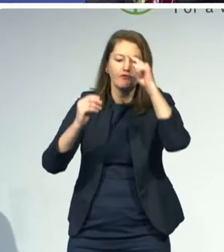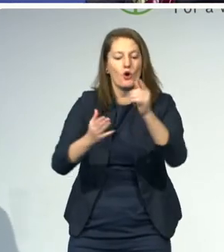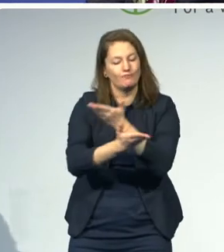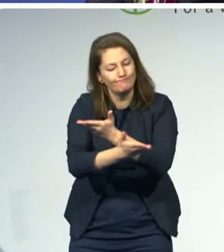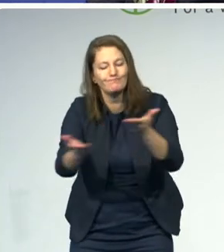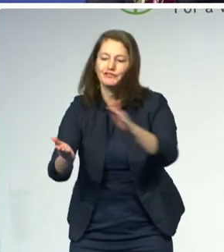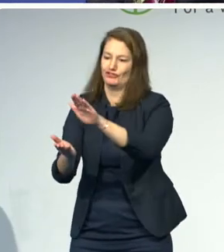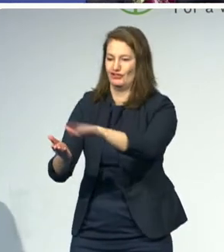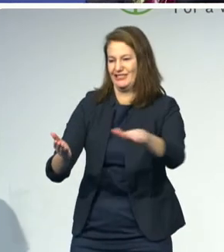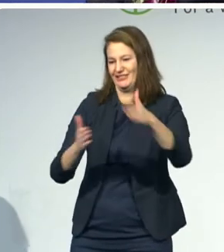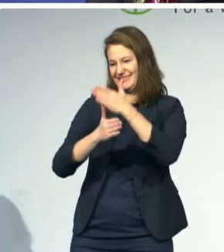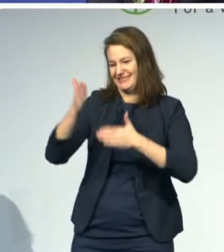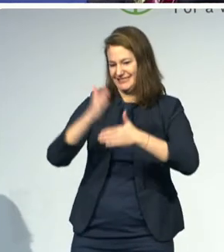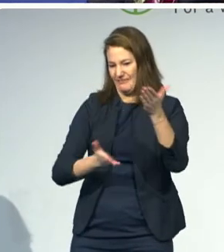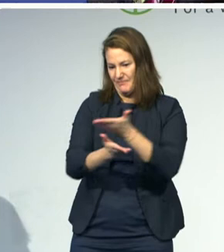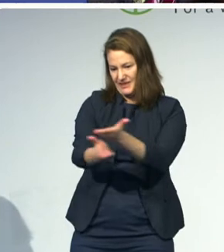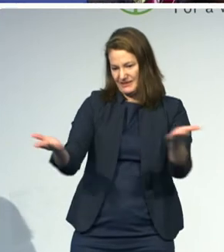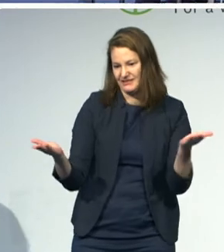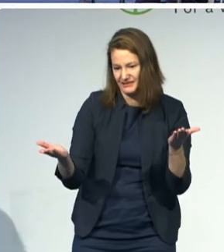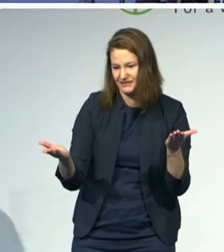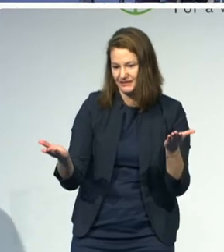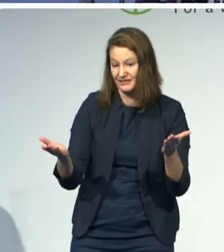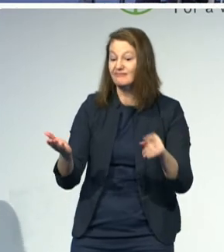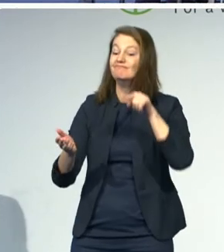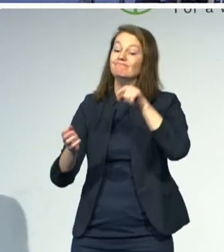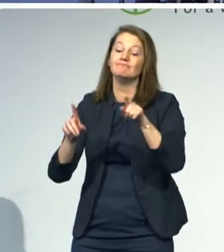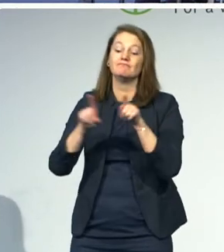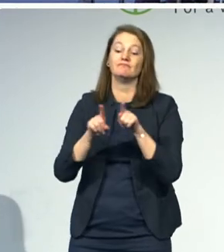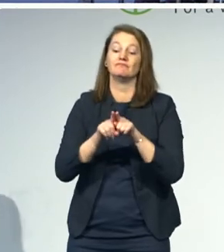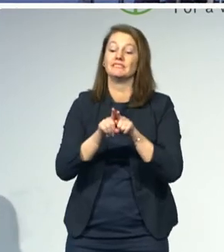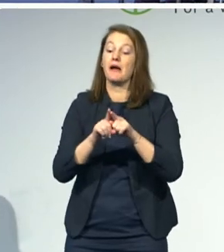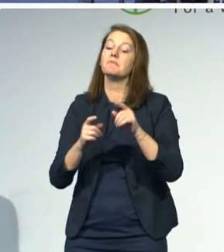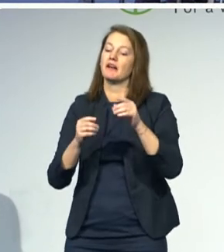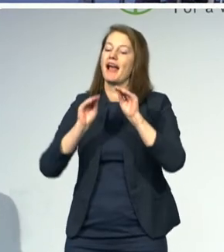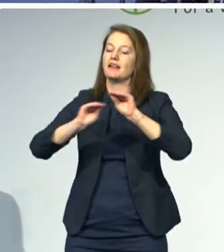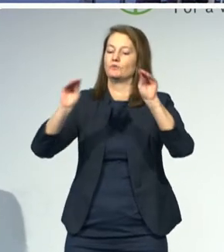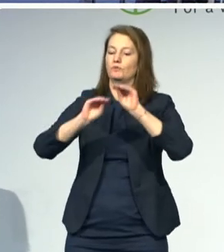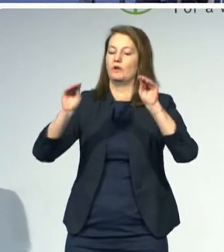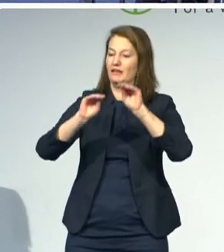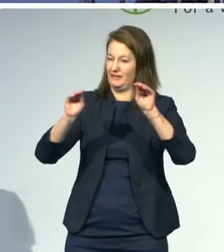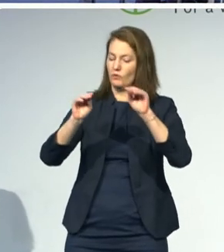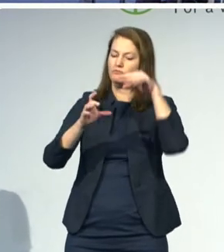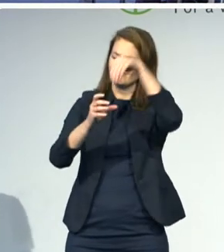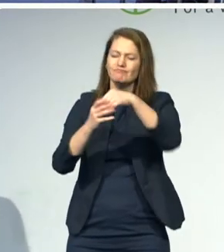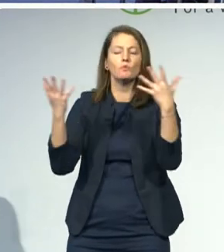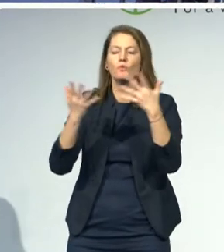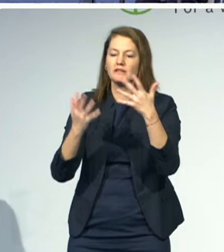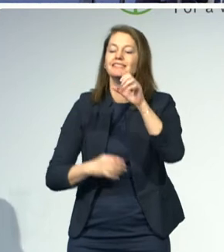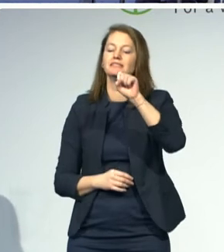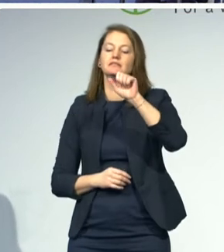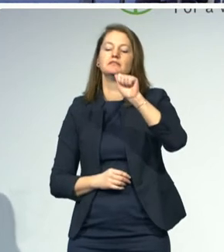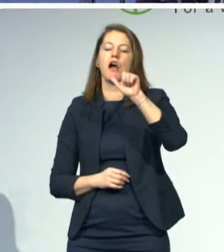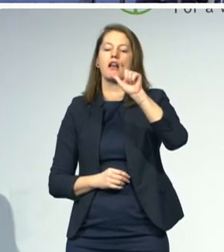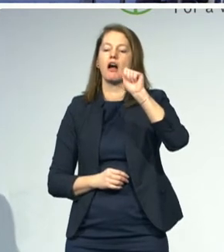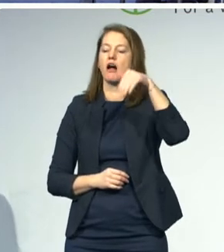education for all, the Salamanca Agreement, the United Nations Convention on the Rights of Persons with Disabilities, in particular,